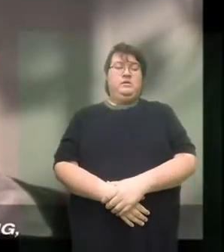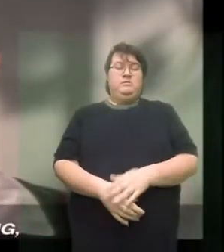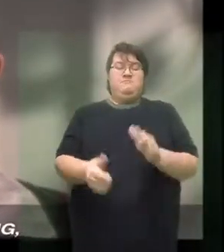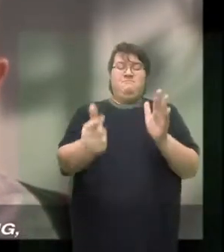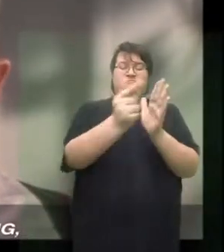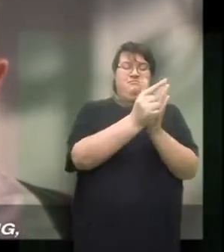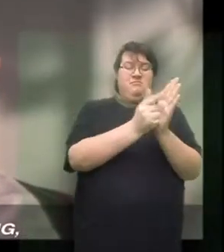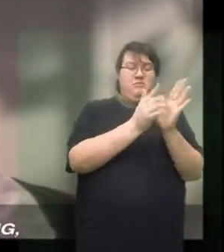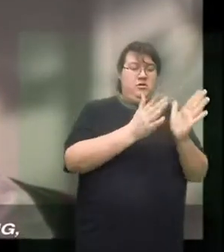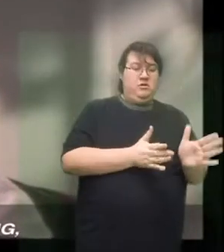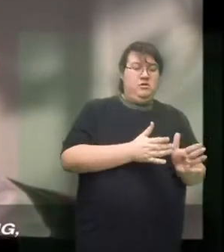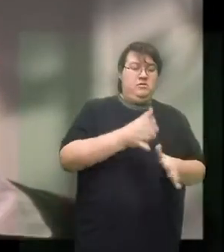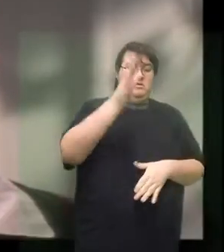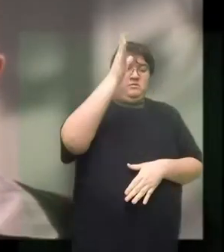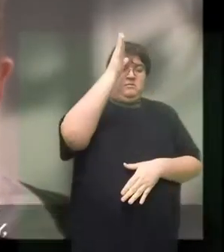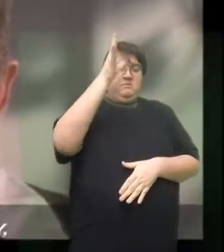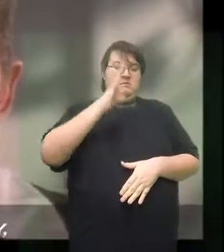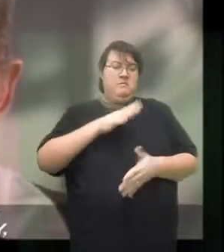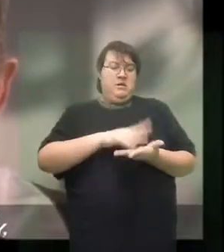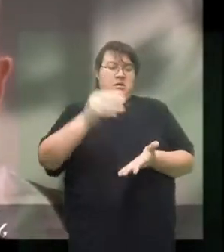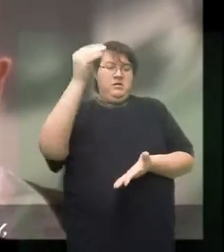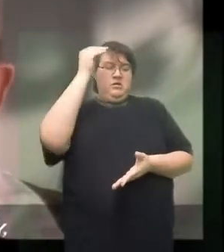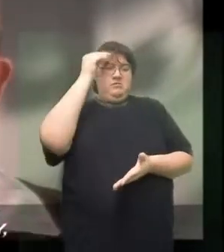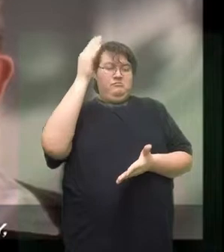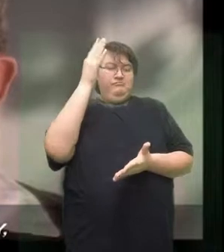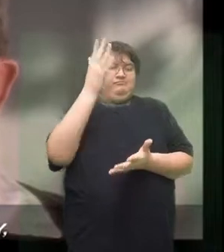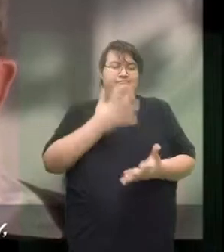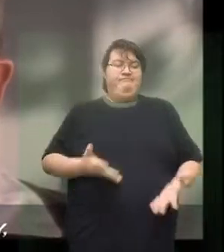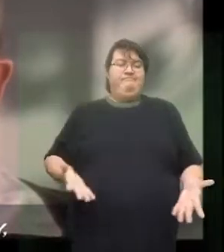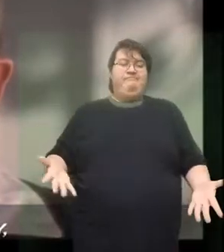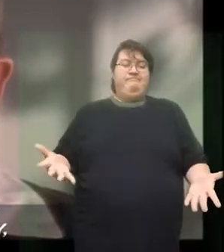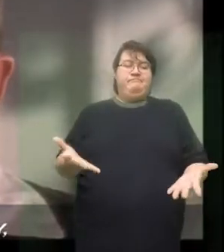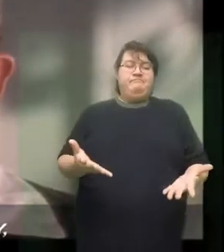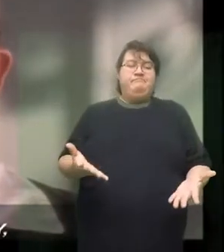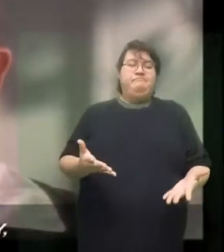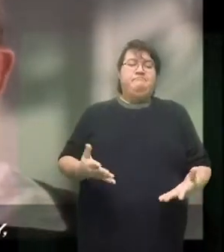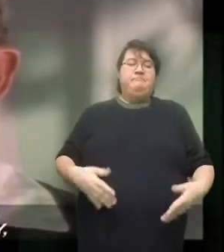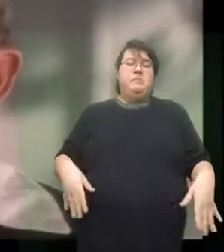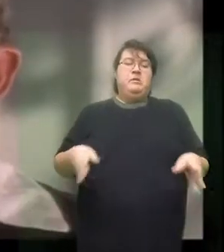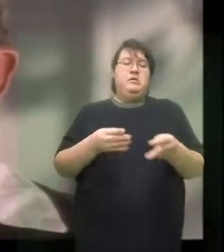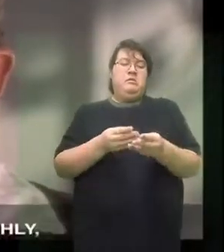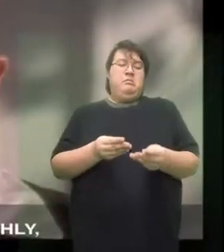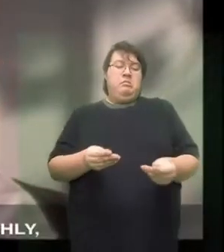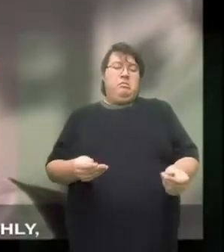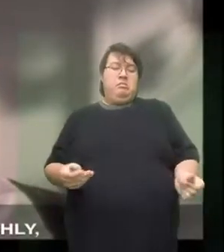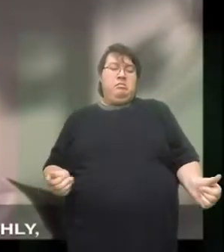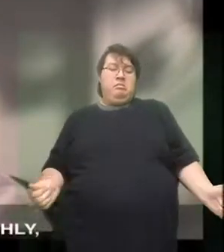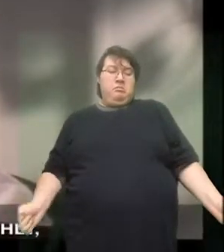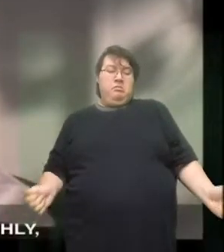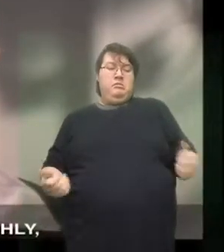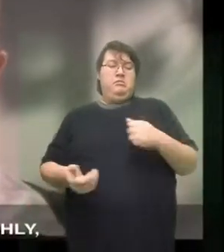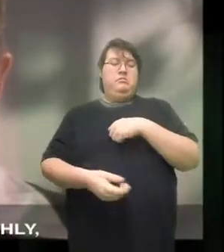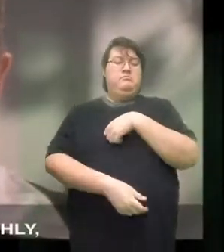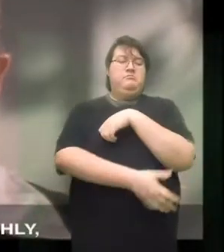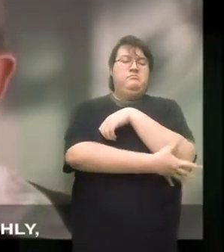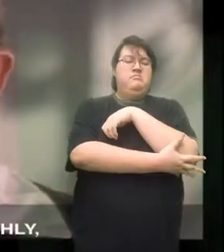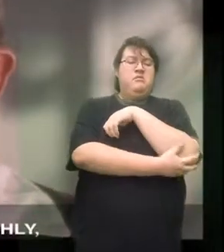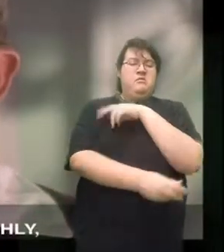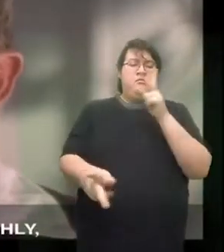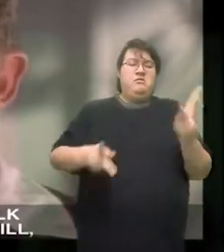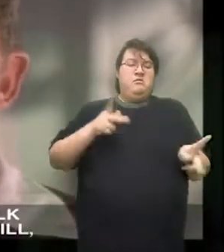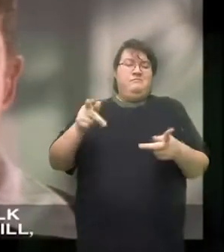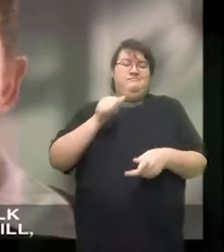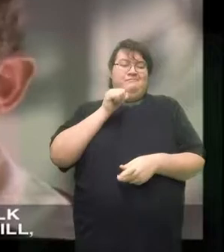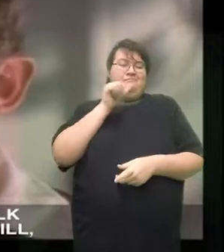These lawyers and men of learning, these moneyed men who talk so finely and gloss over the details